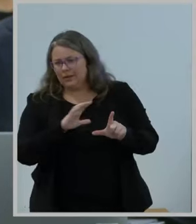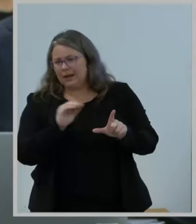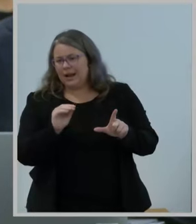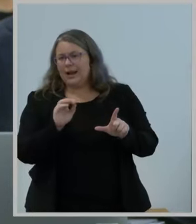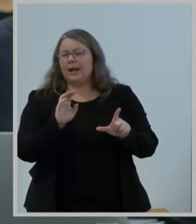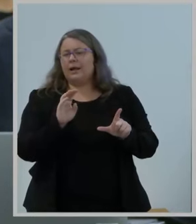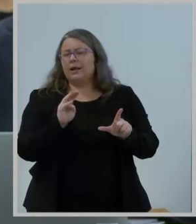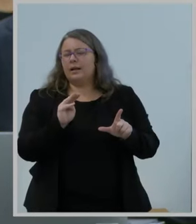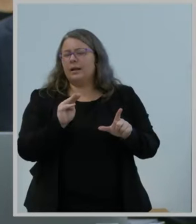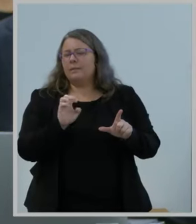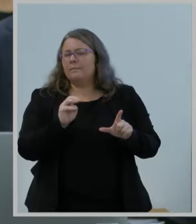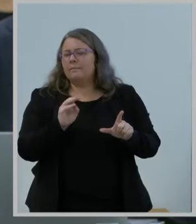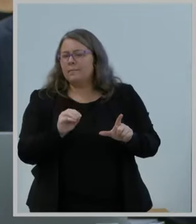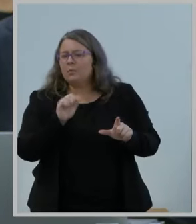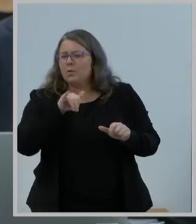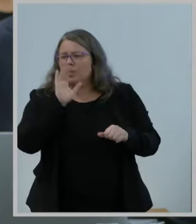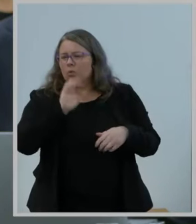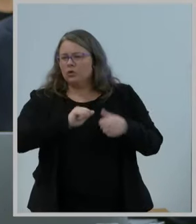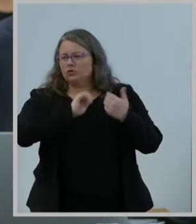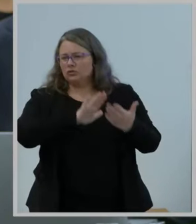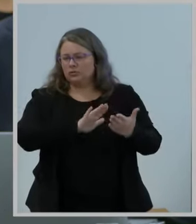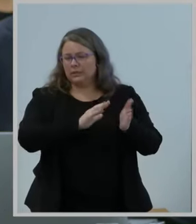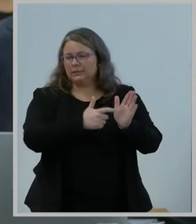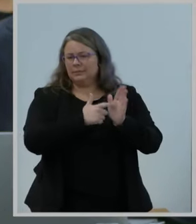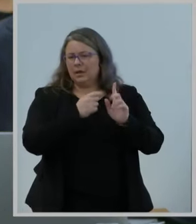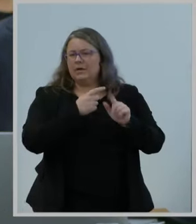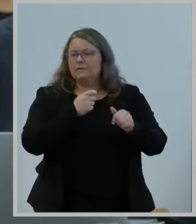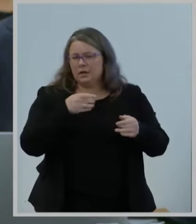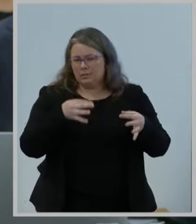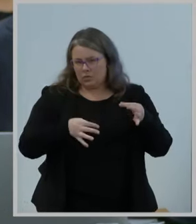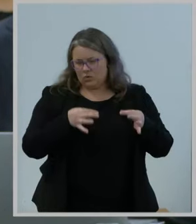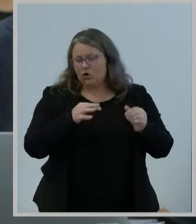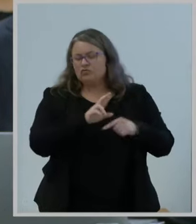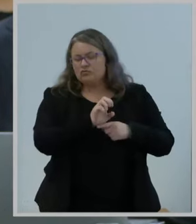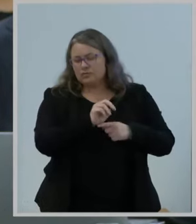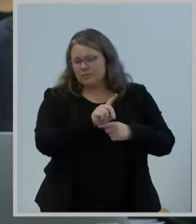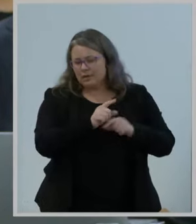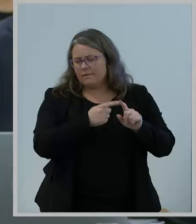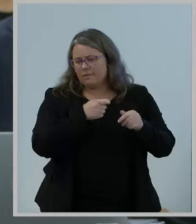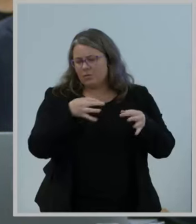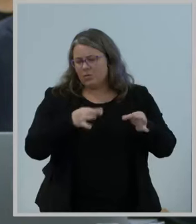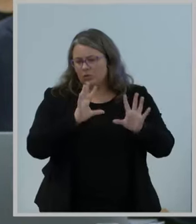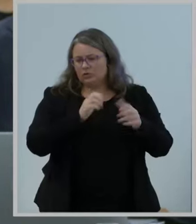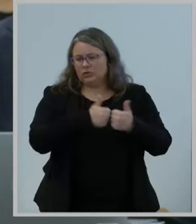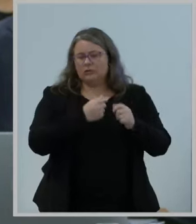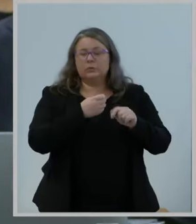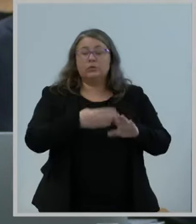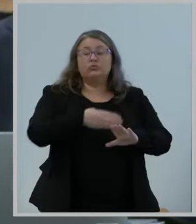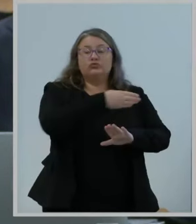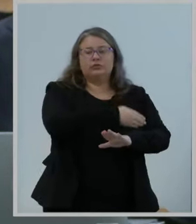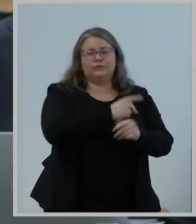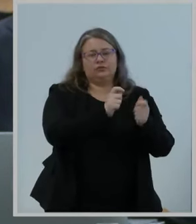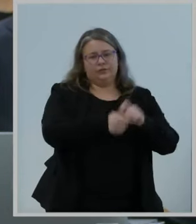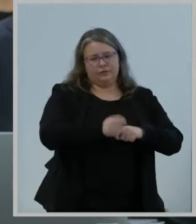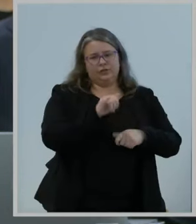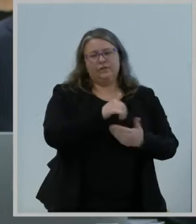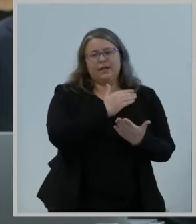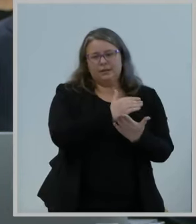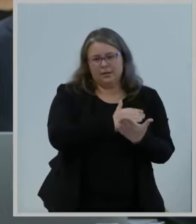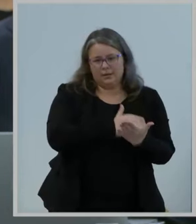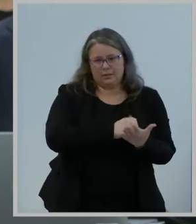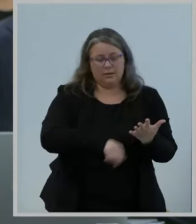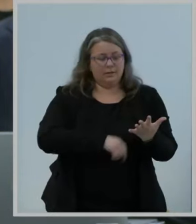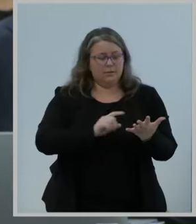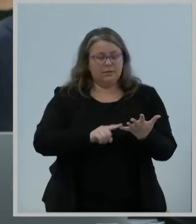a remand from a court challenge of a previous decision in the docket. Fifth, you will consider a notice of proposed rulemaking